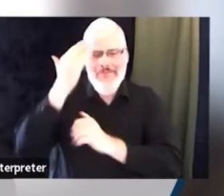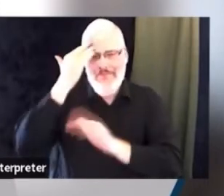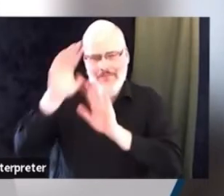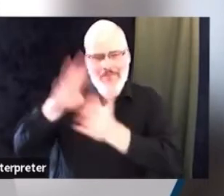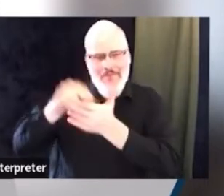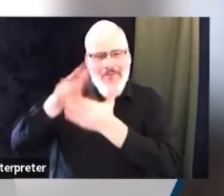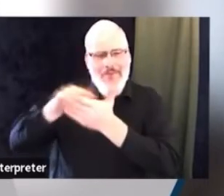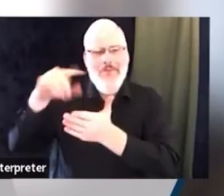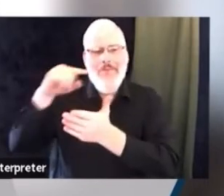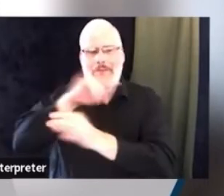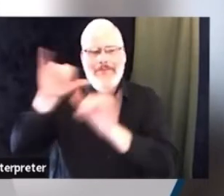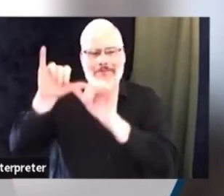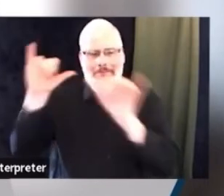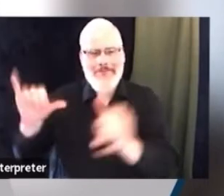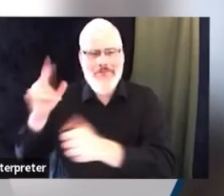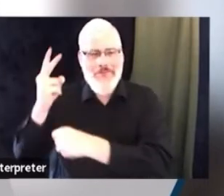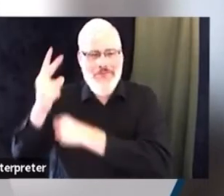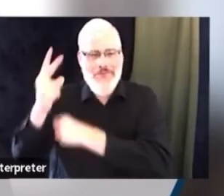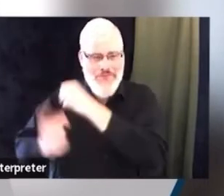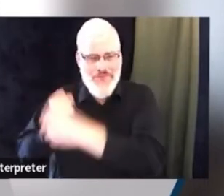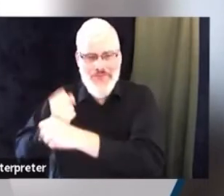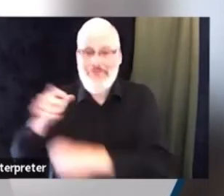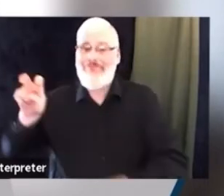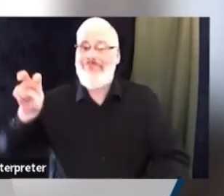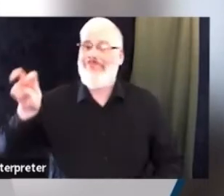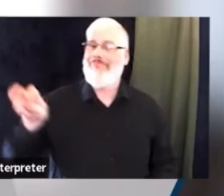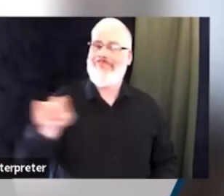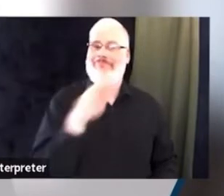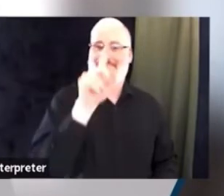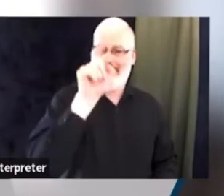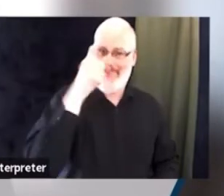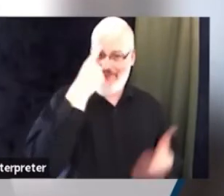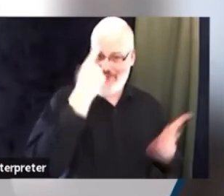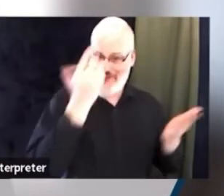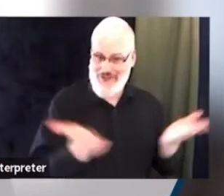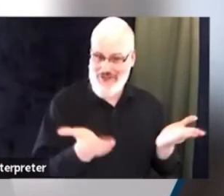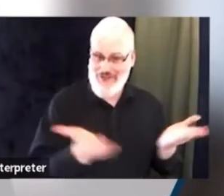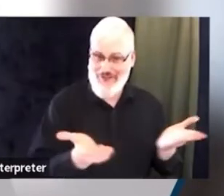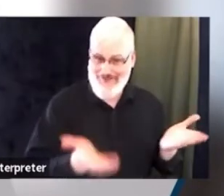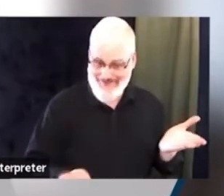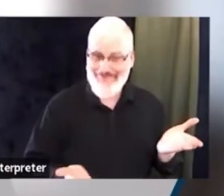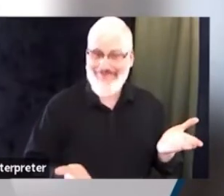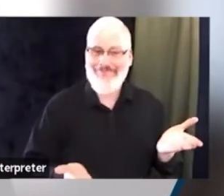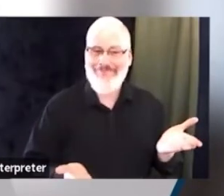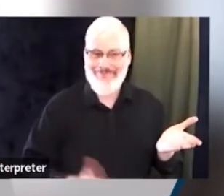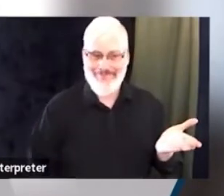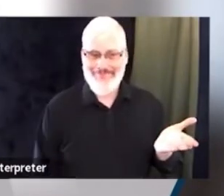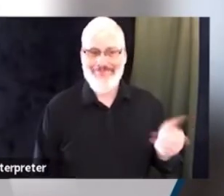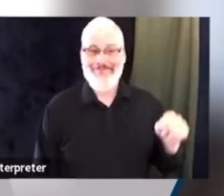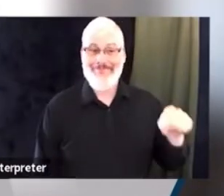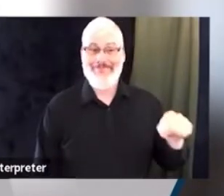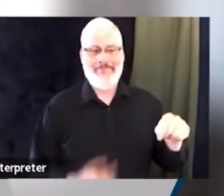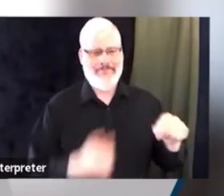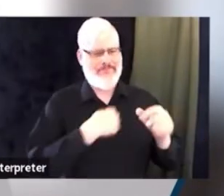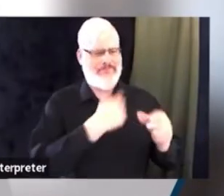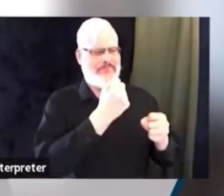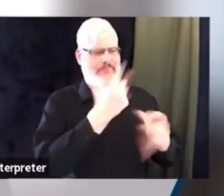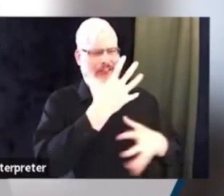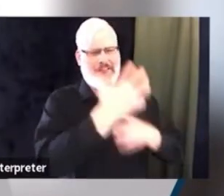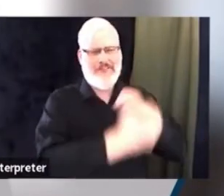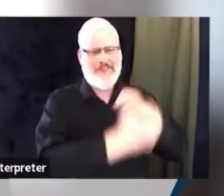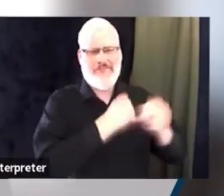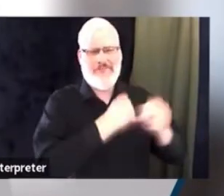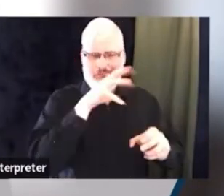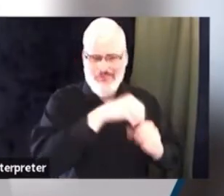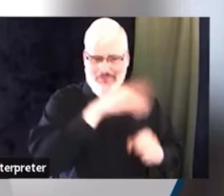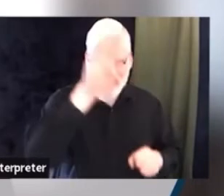I've spent my time with the City of Madison Fire Department as a firefighter, as a firefighter paramedic, as